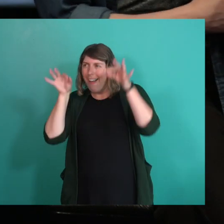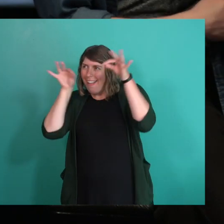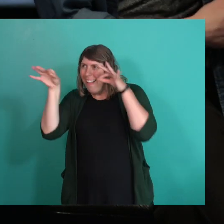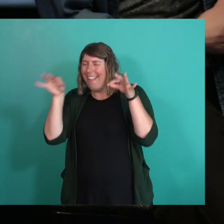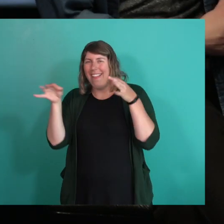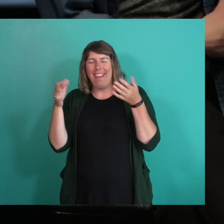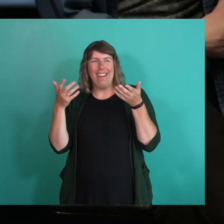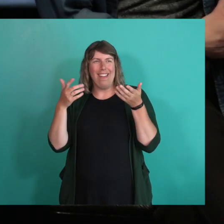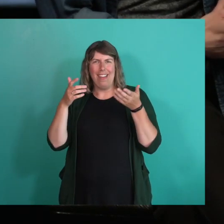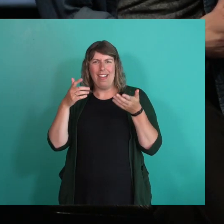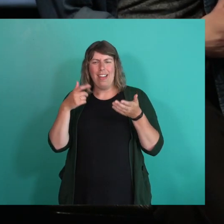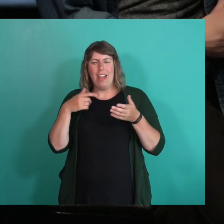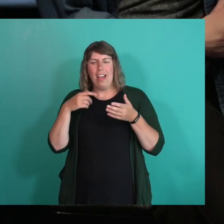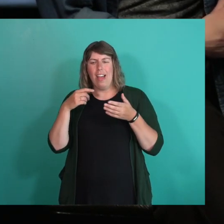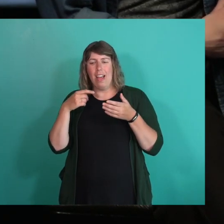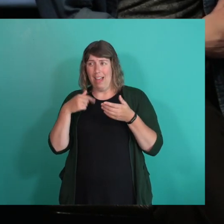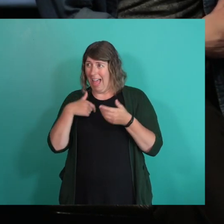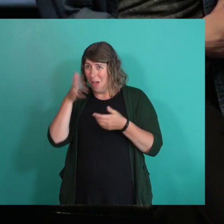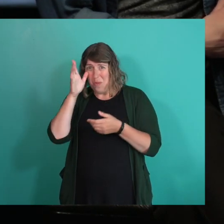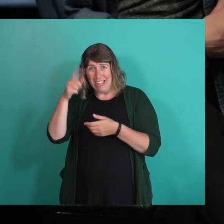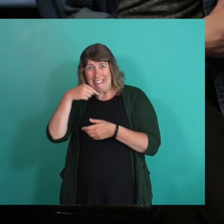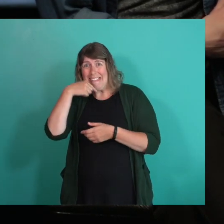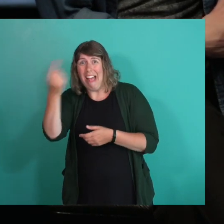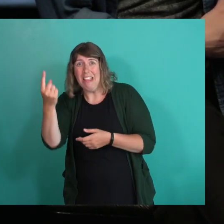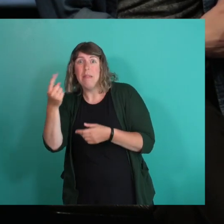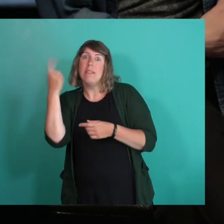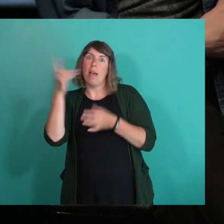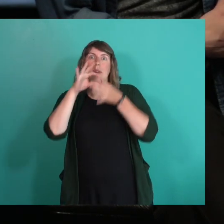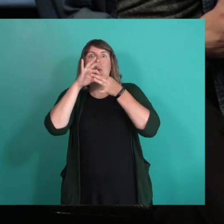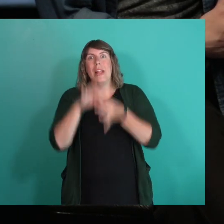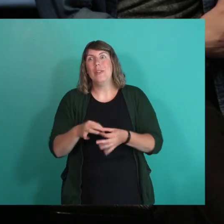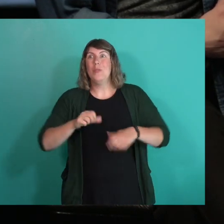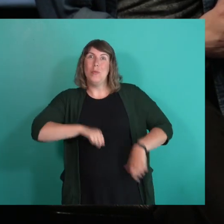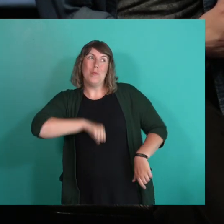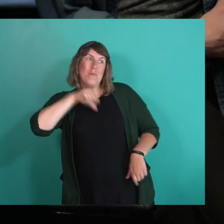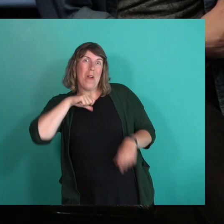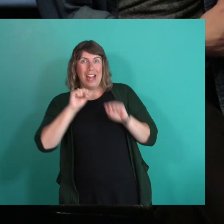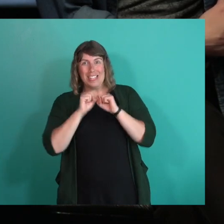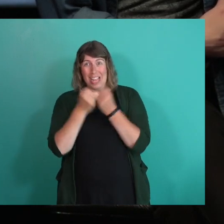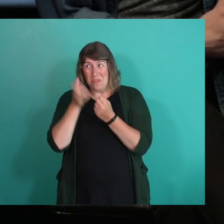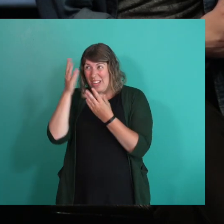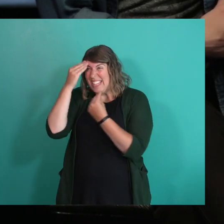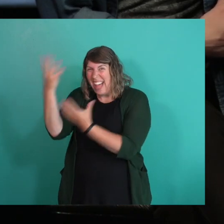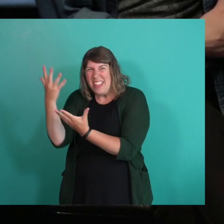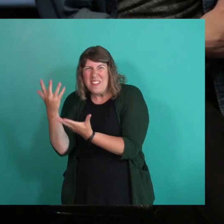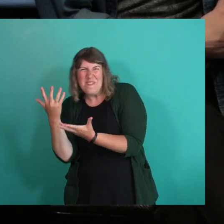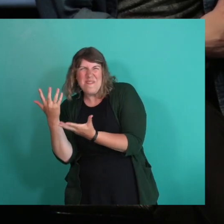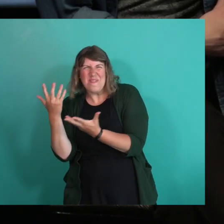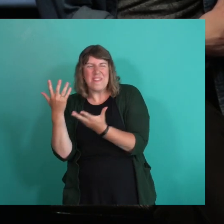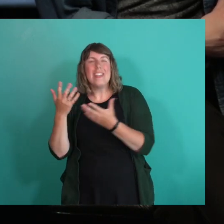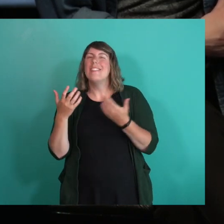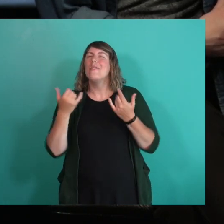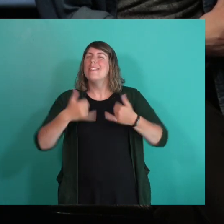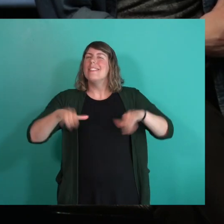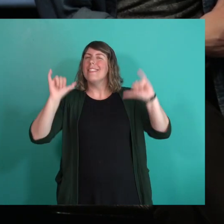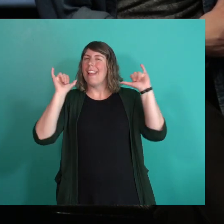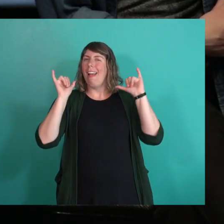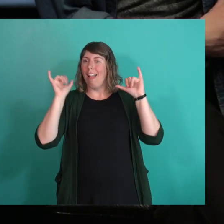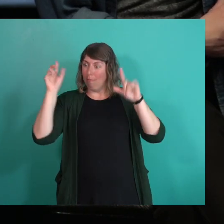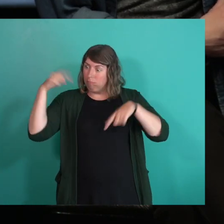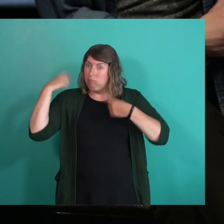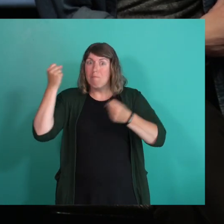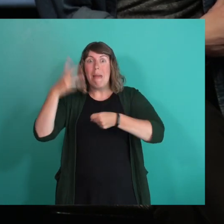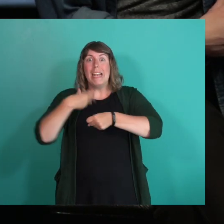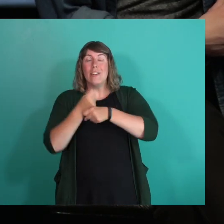then I thought, no, am I going to say it's something for the Pride Society? You know, that even now, after all these